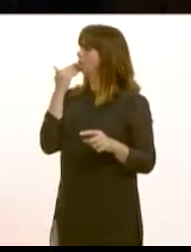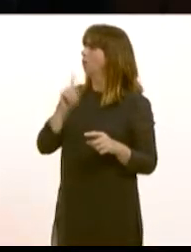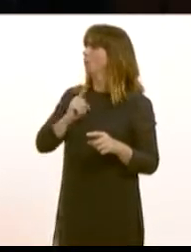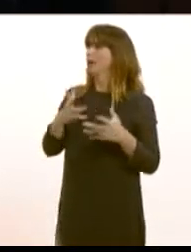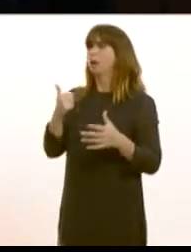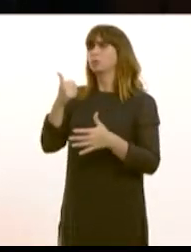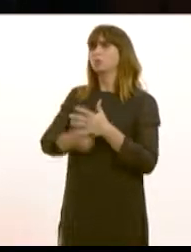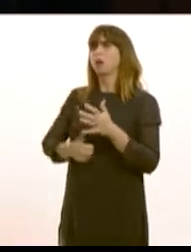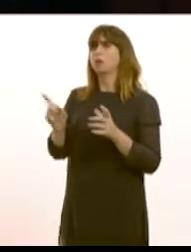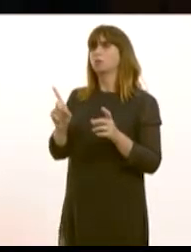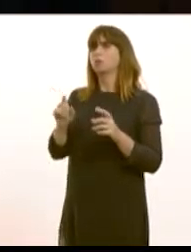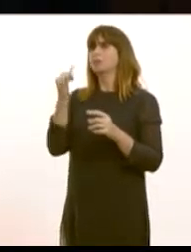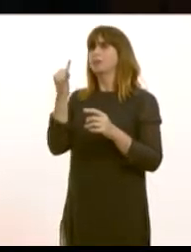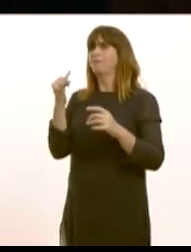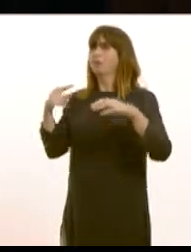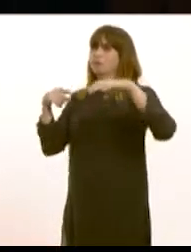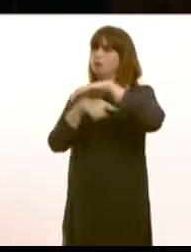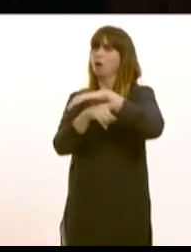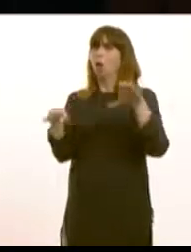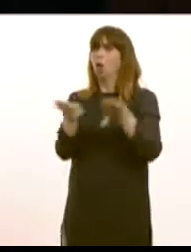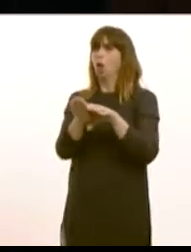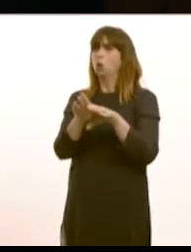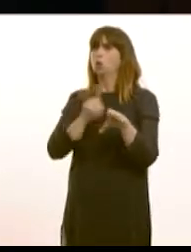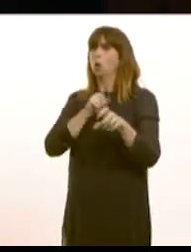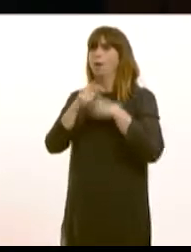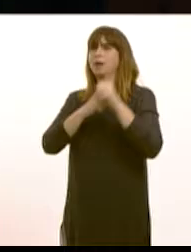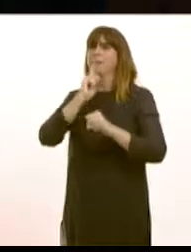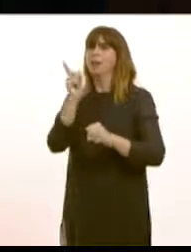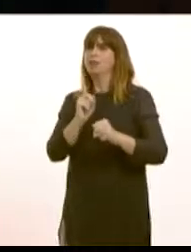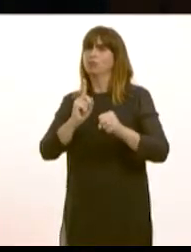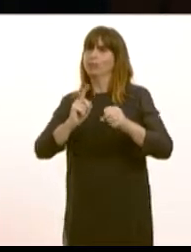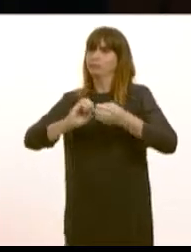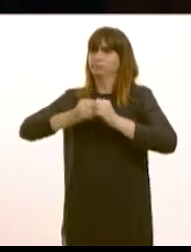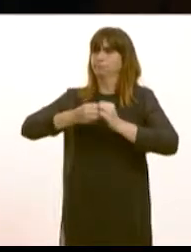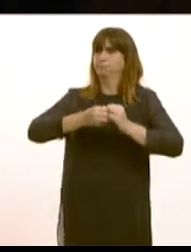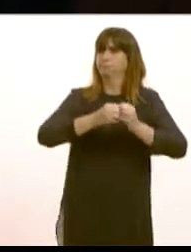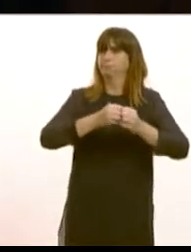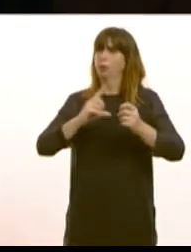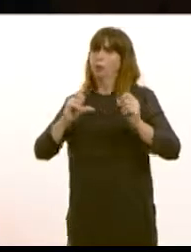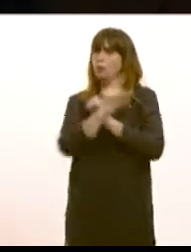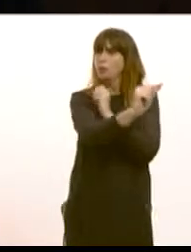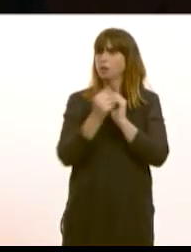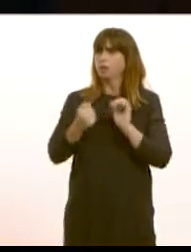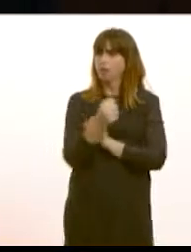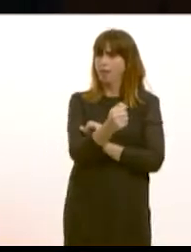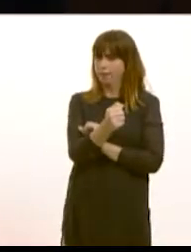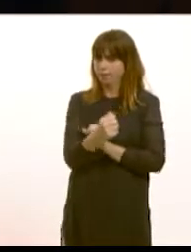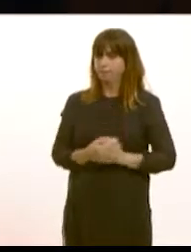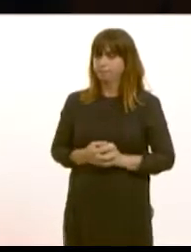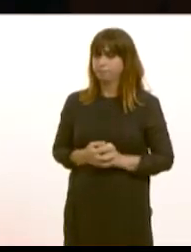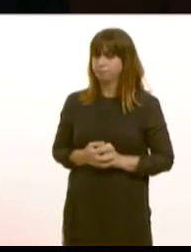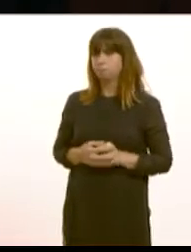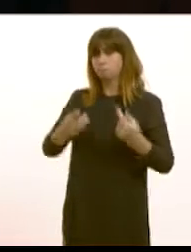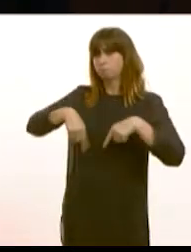start of the six week closure period of the seven tunnel for the important electrification work speed of travel is a key aspect of our quality of life